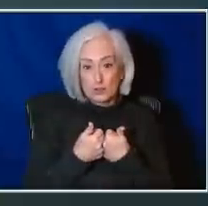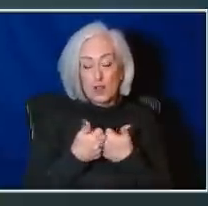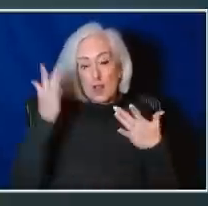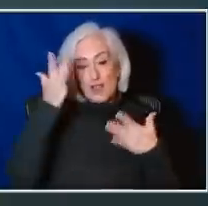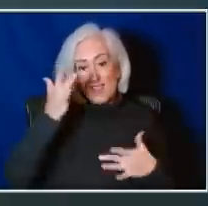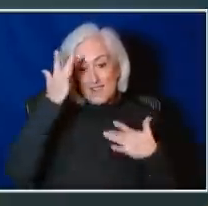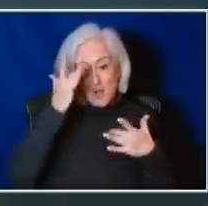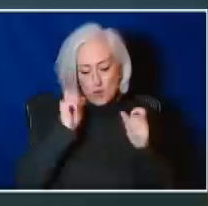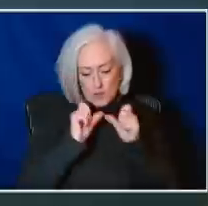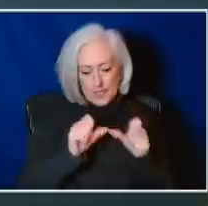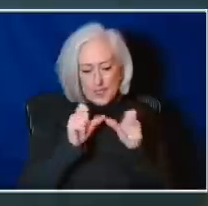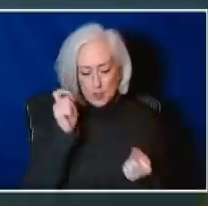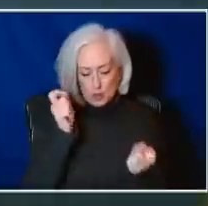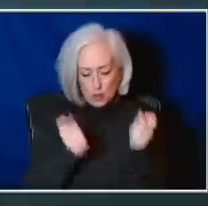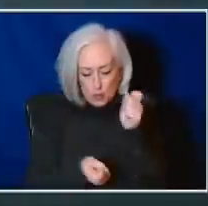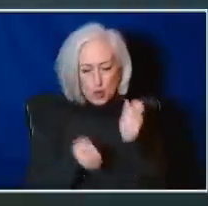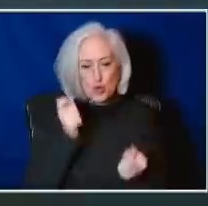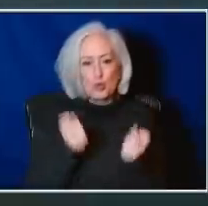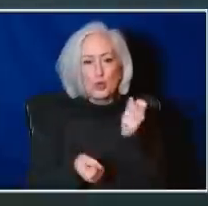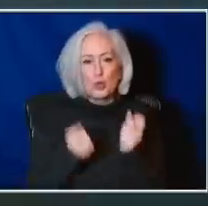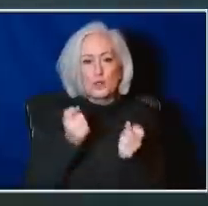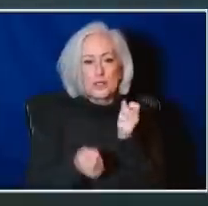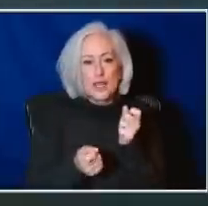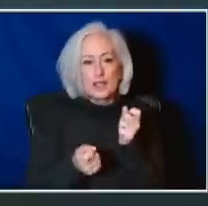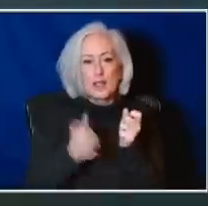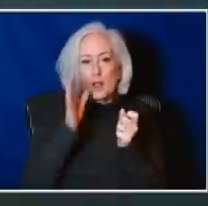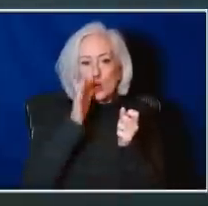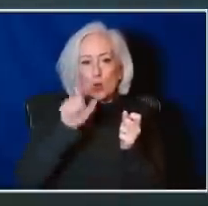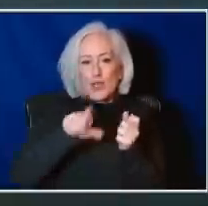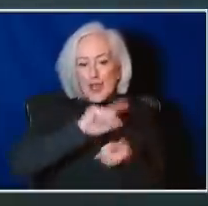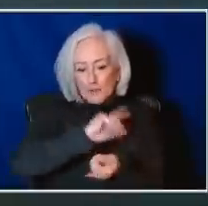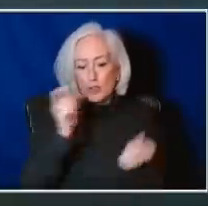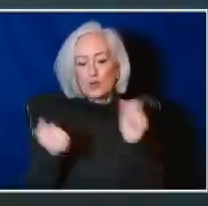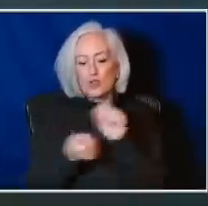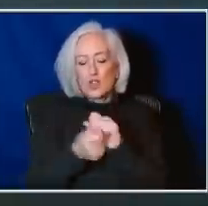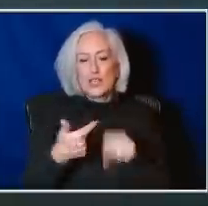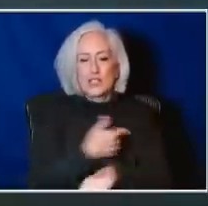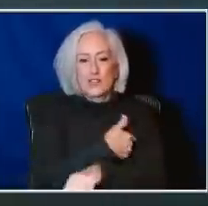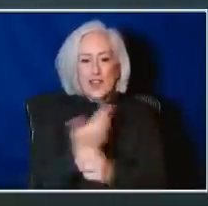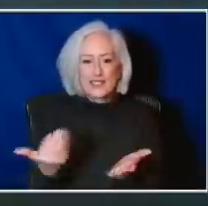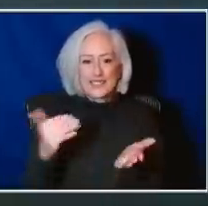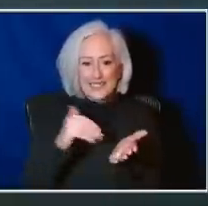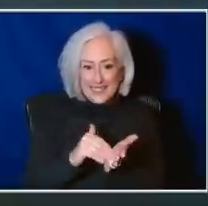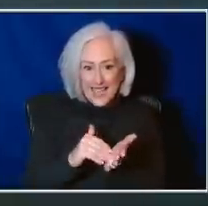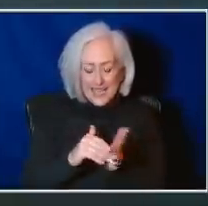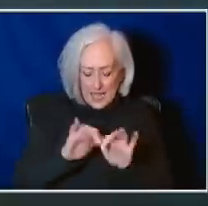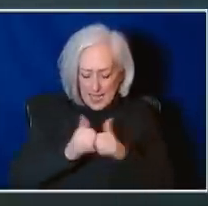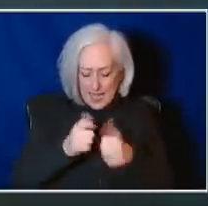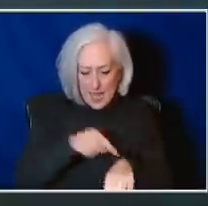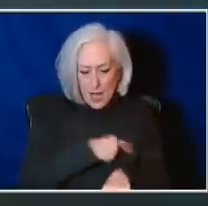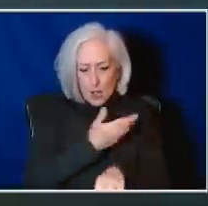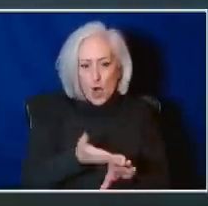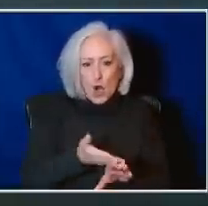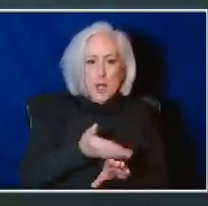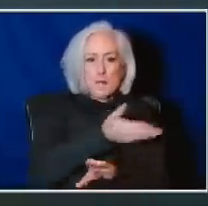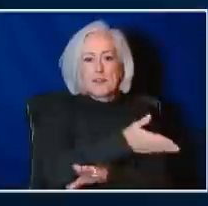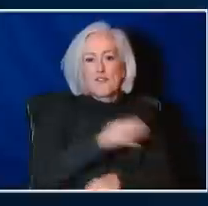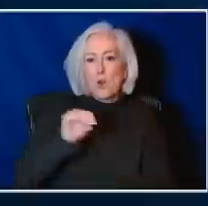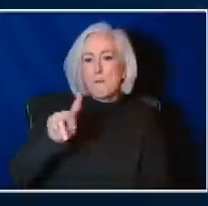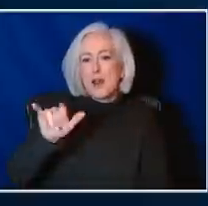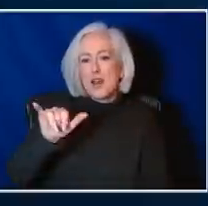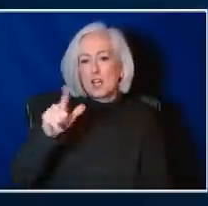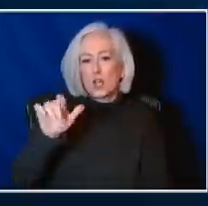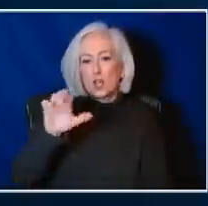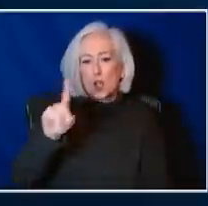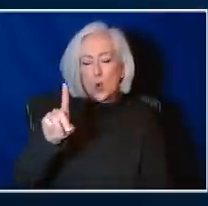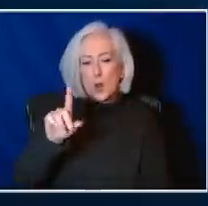mutating. Is it, are we going to have to pivot the vaccinations again? And how long do you think before monoclonal antibodies can catch up